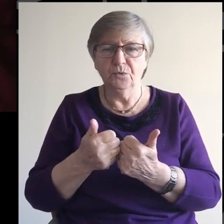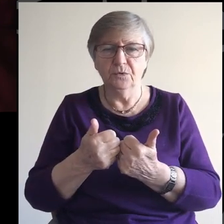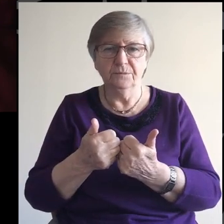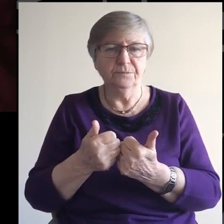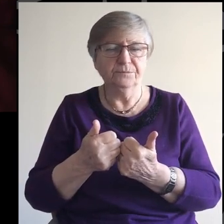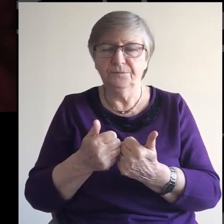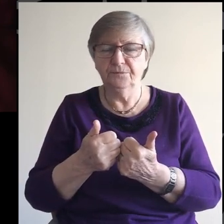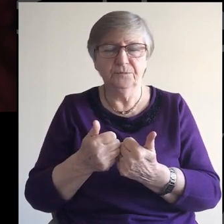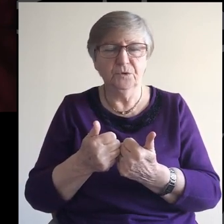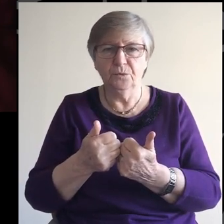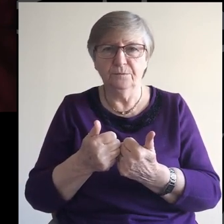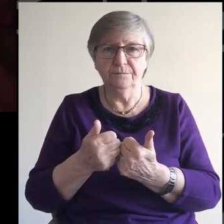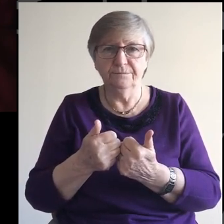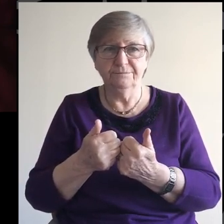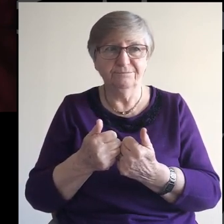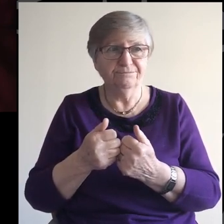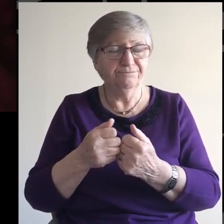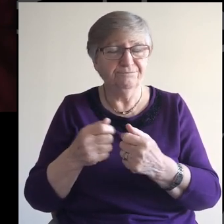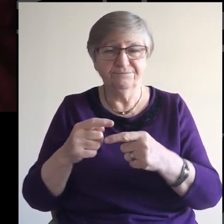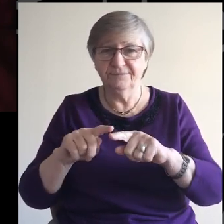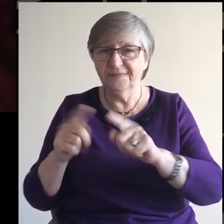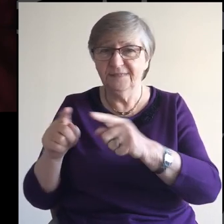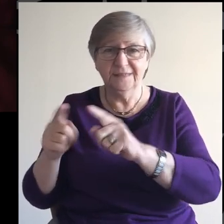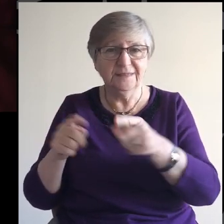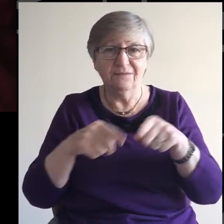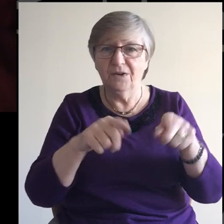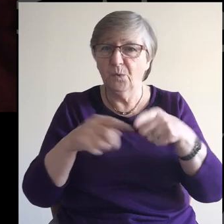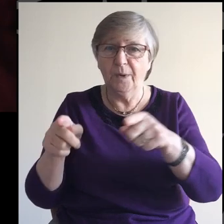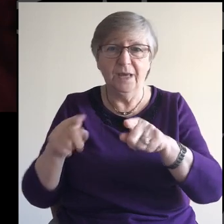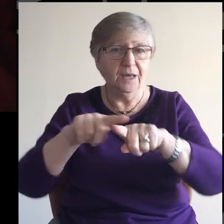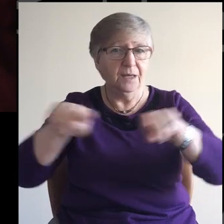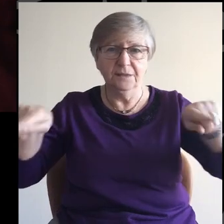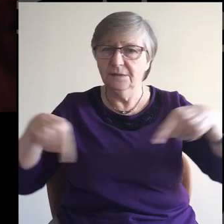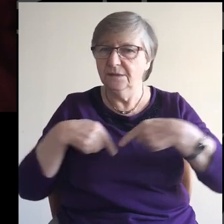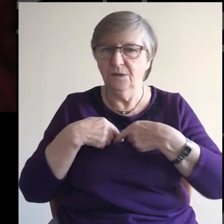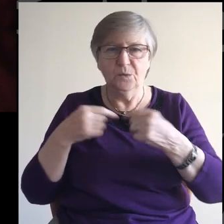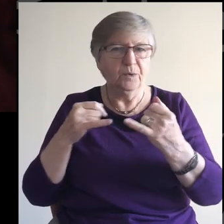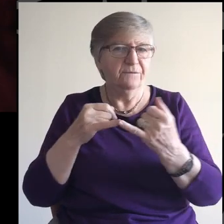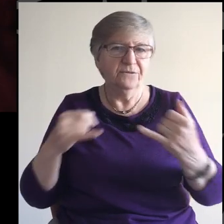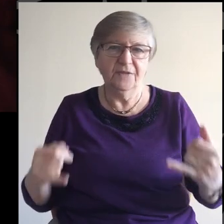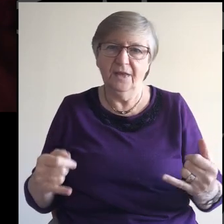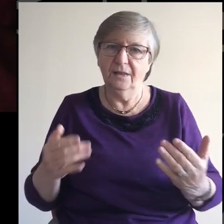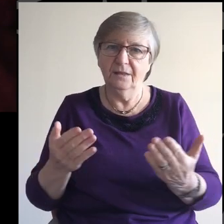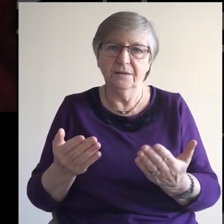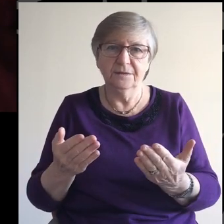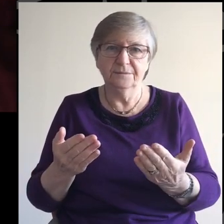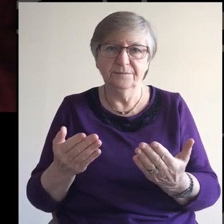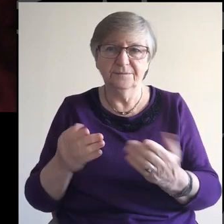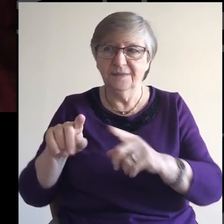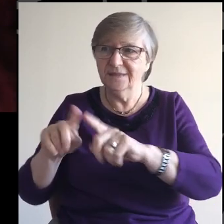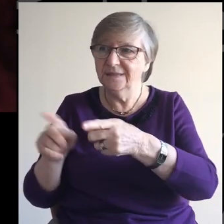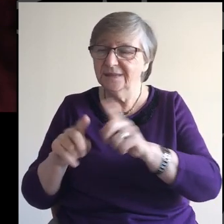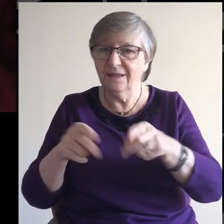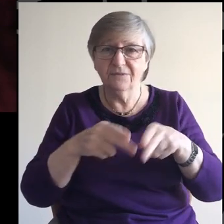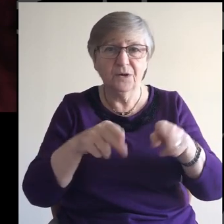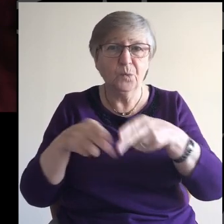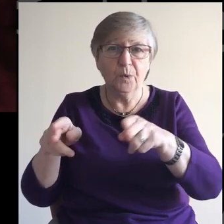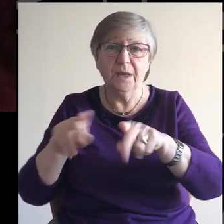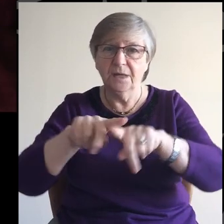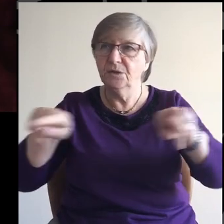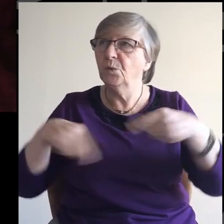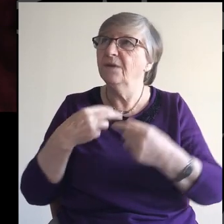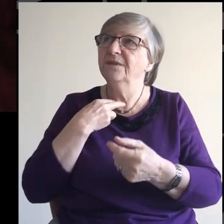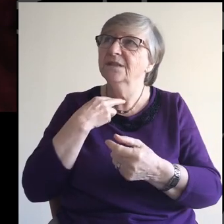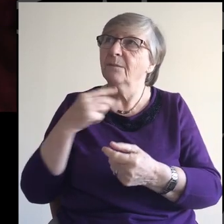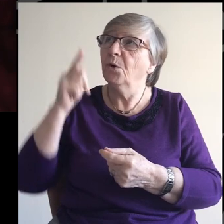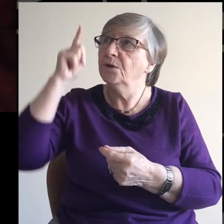Lord, in a whole lot of ways, we have fallen short. In a whole host of ways, we have let you down, let